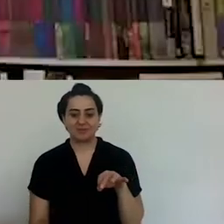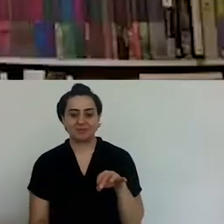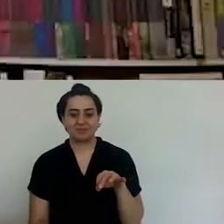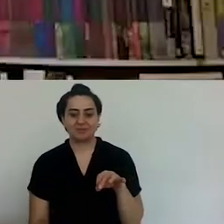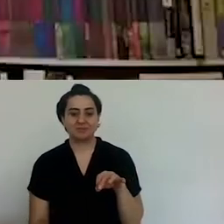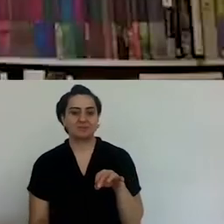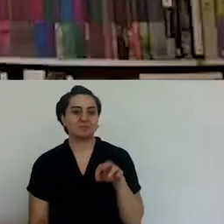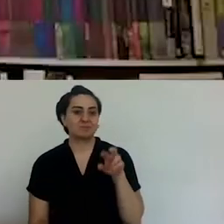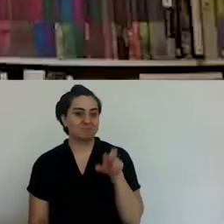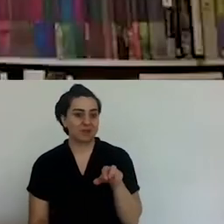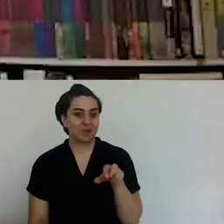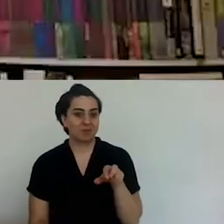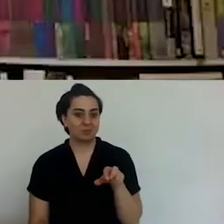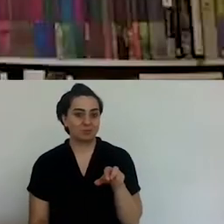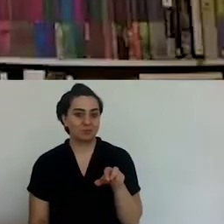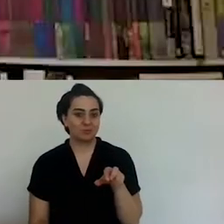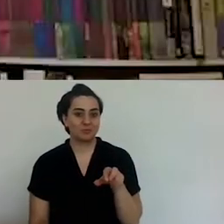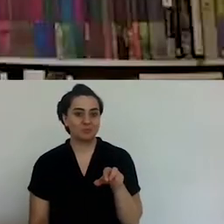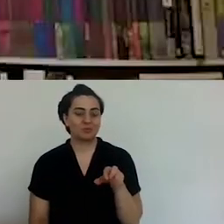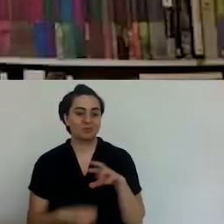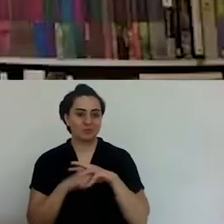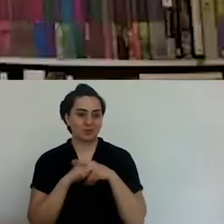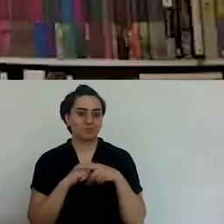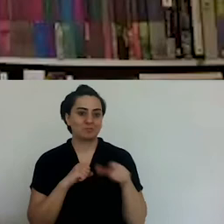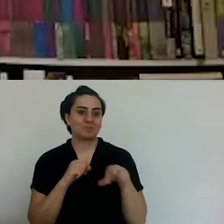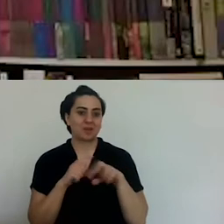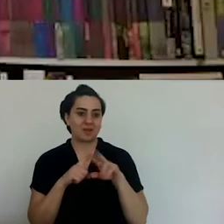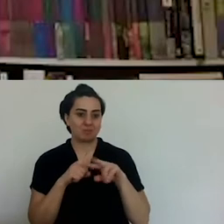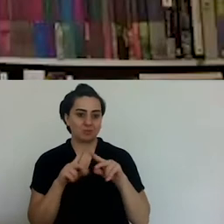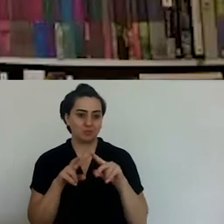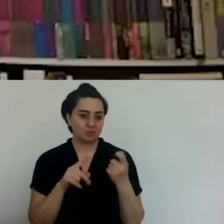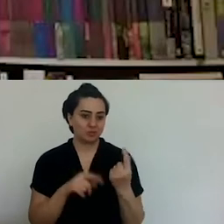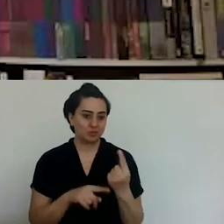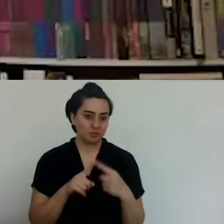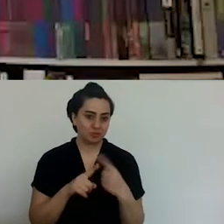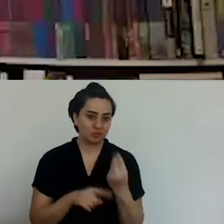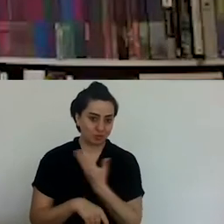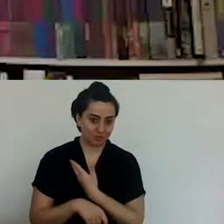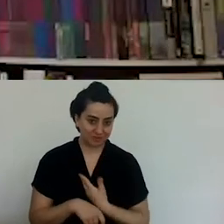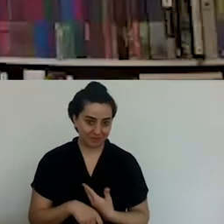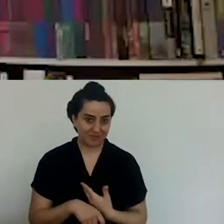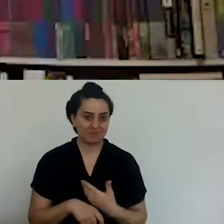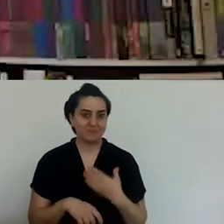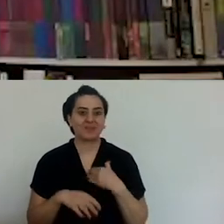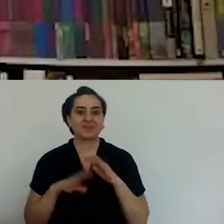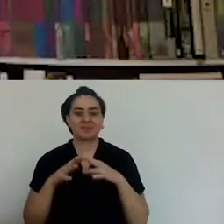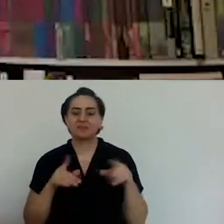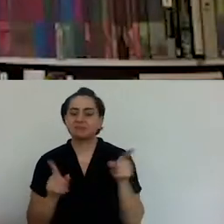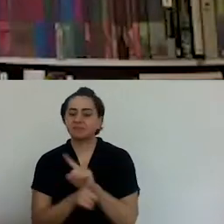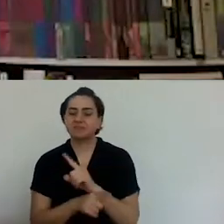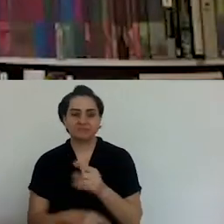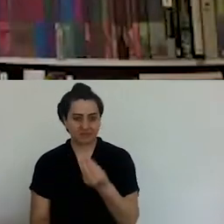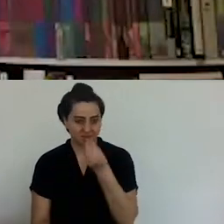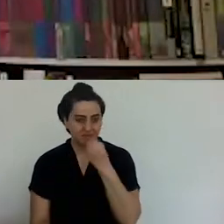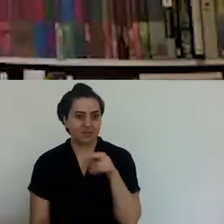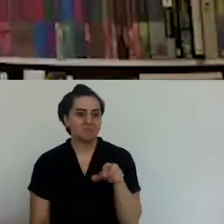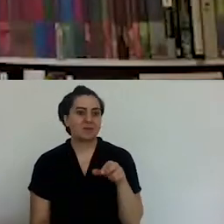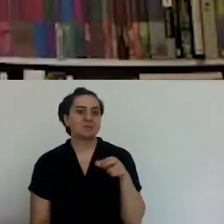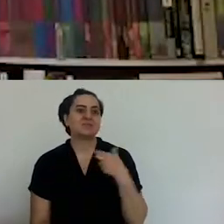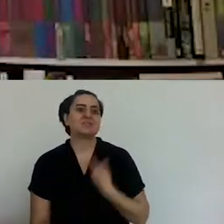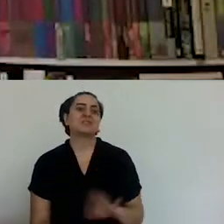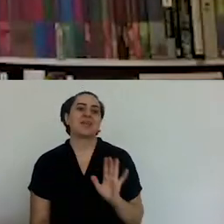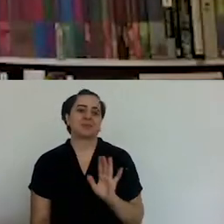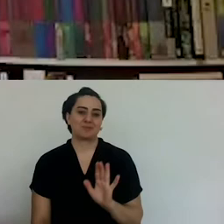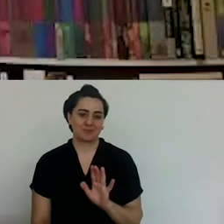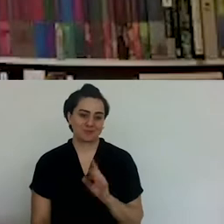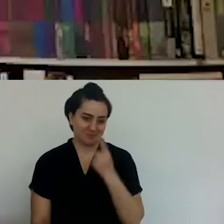sea. And there's something about Bonito. Many people like that. Yes, I have